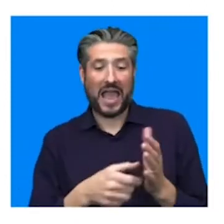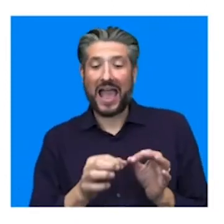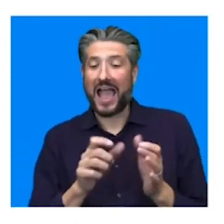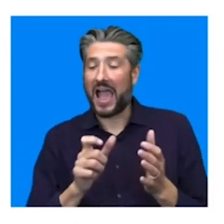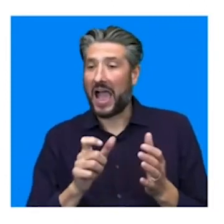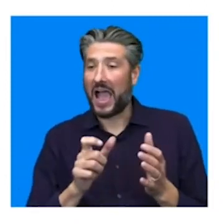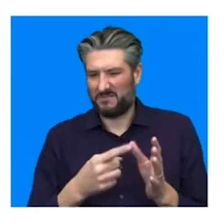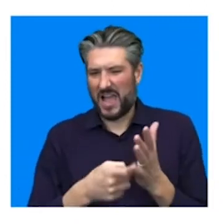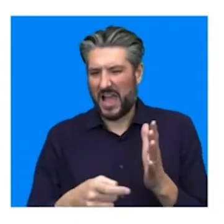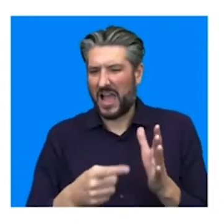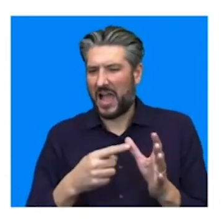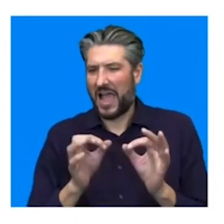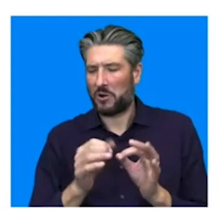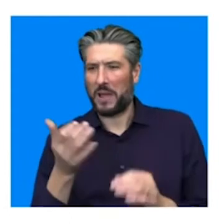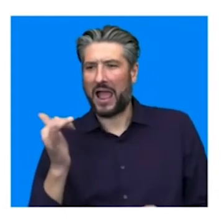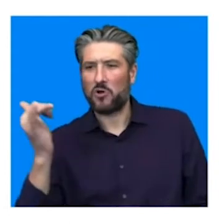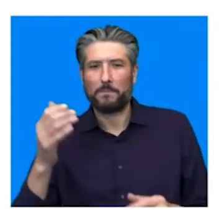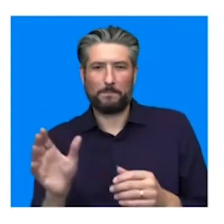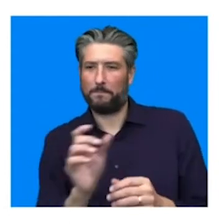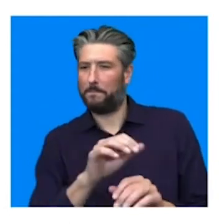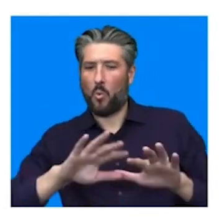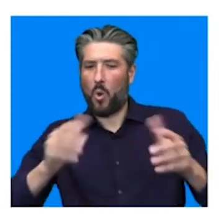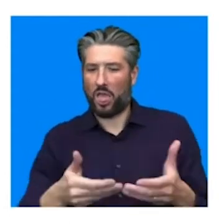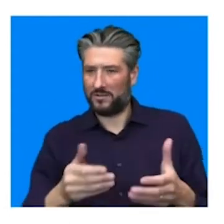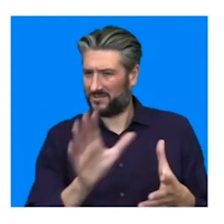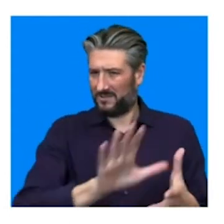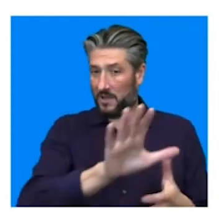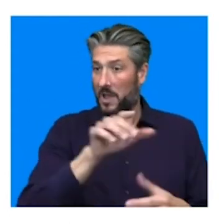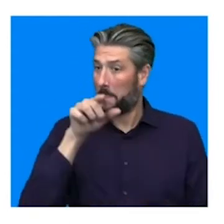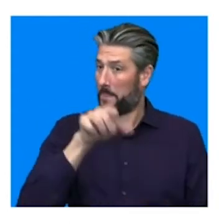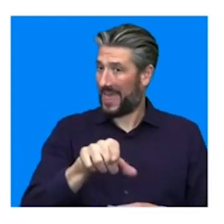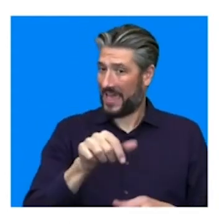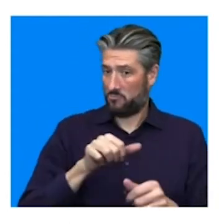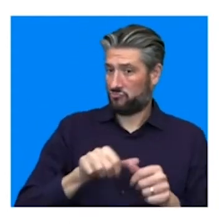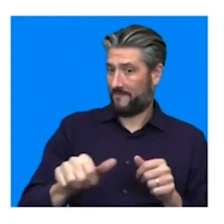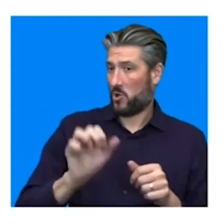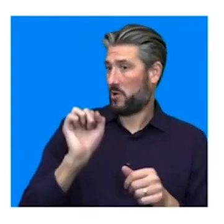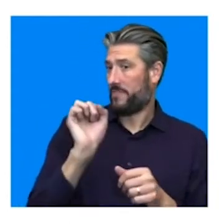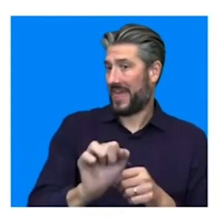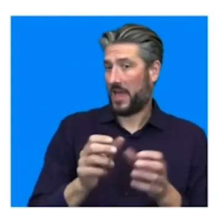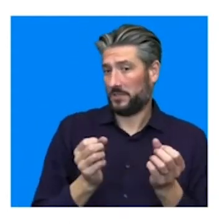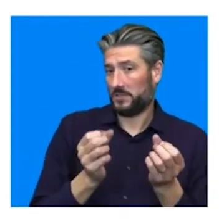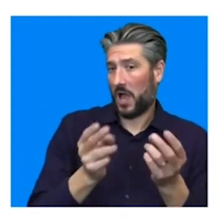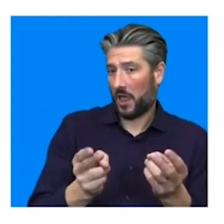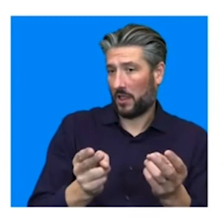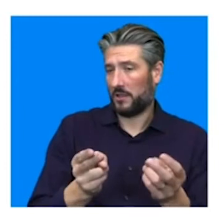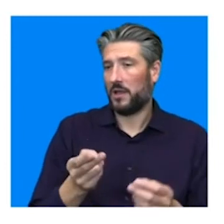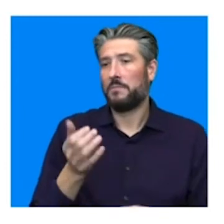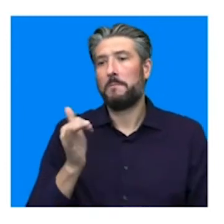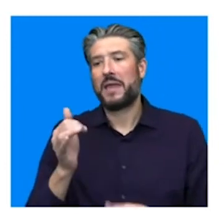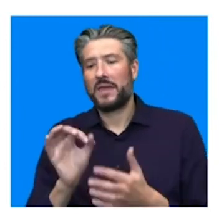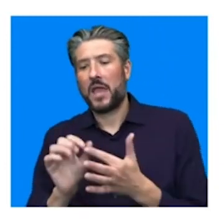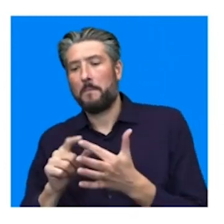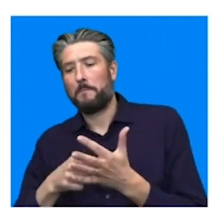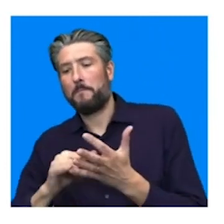they prefer a specific style over the style that is preferred in the Persian world or in the